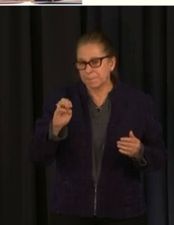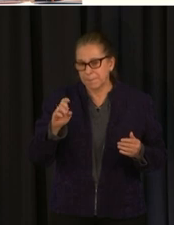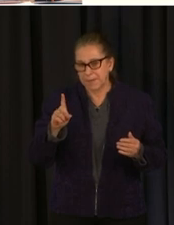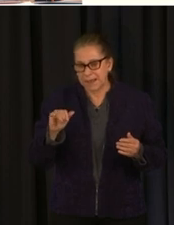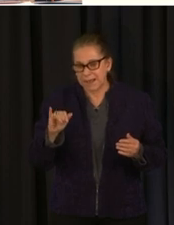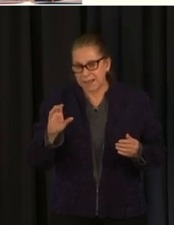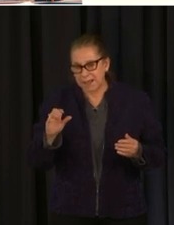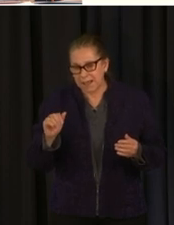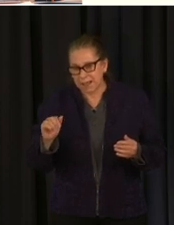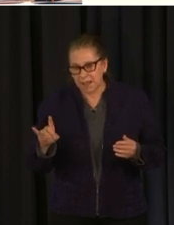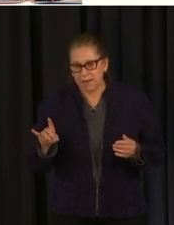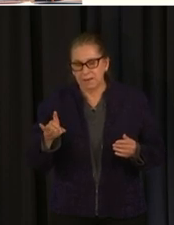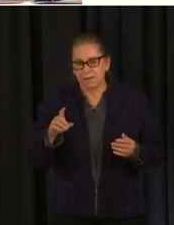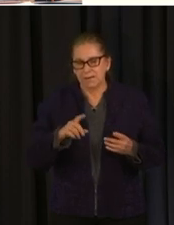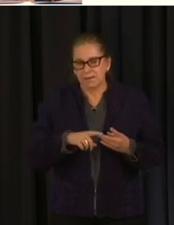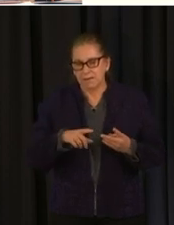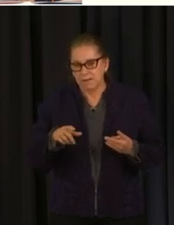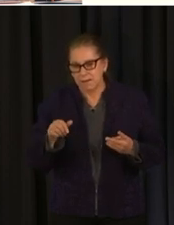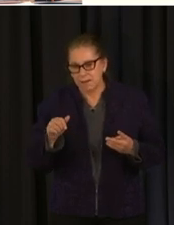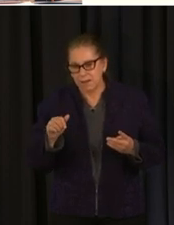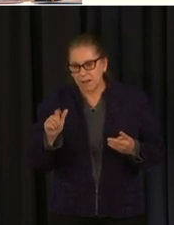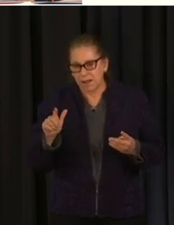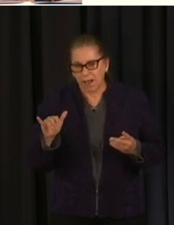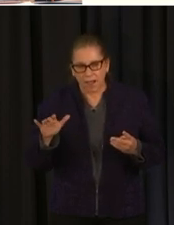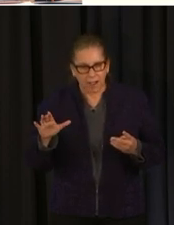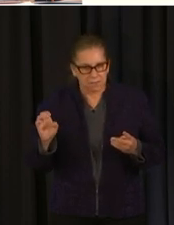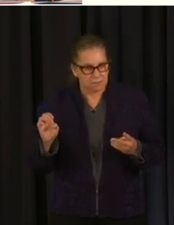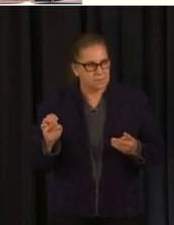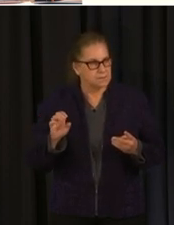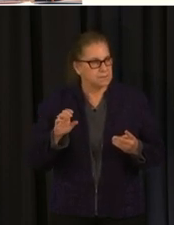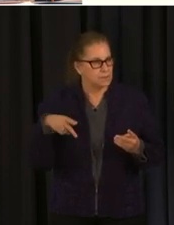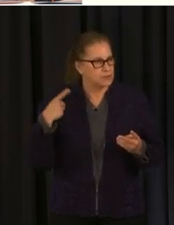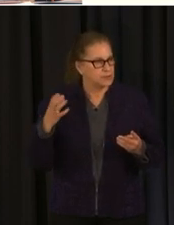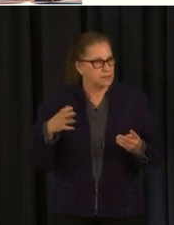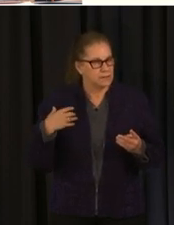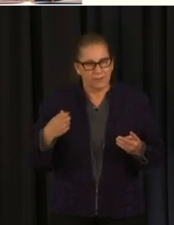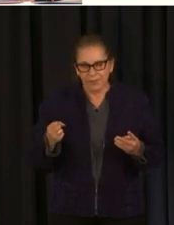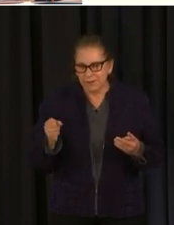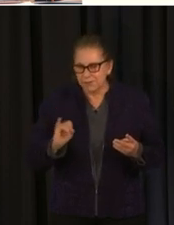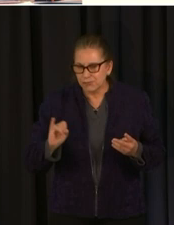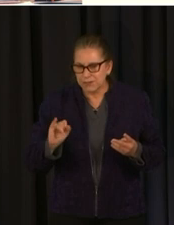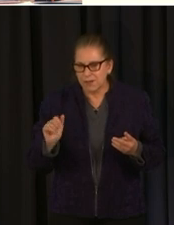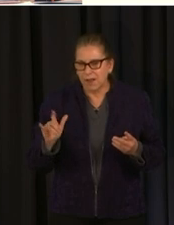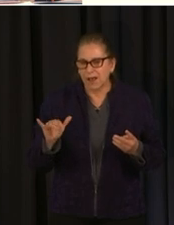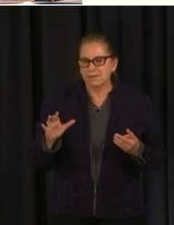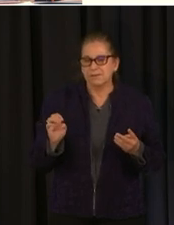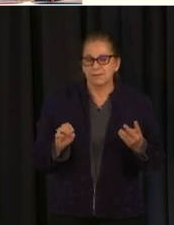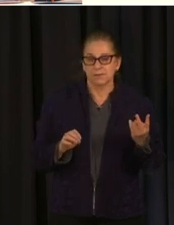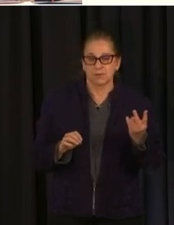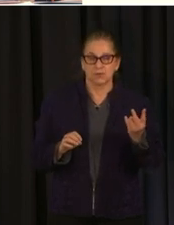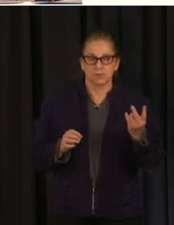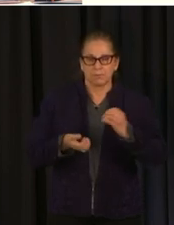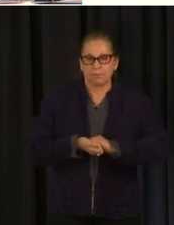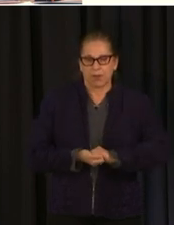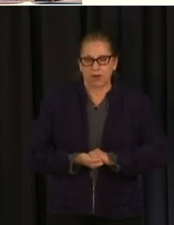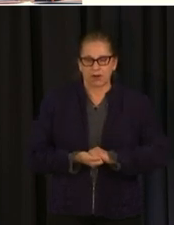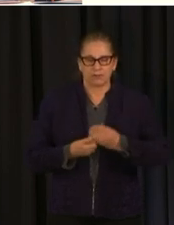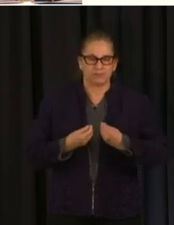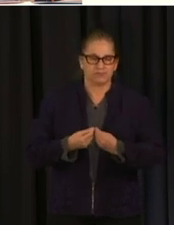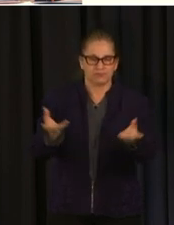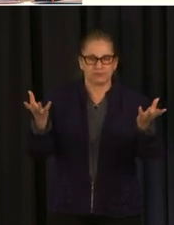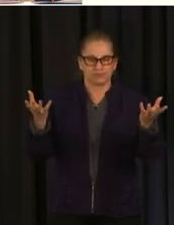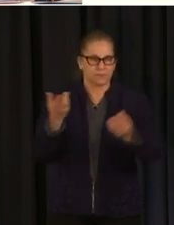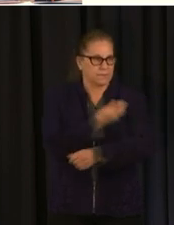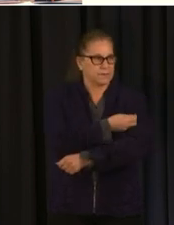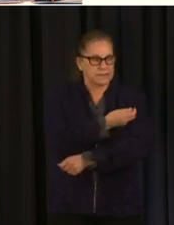vaccinate 12 to 15 year olds as well an adult who has fewer questions about getting vaccinated may want to ask a healthcare provider at the time of